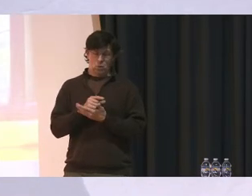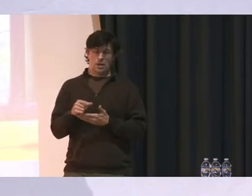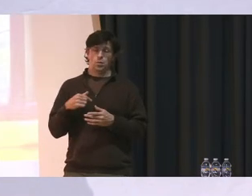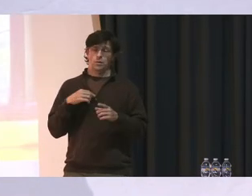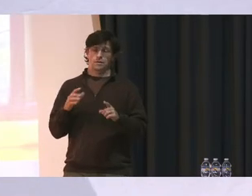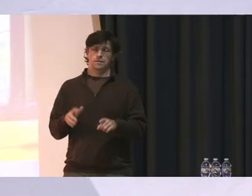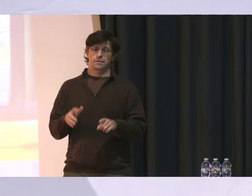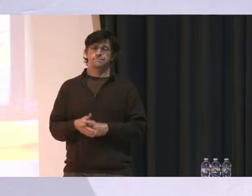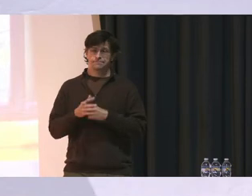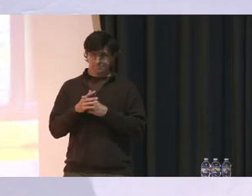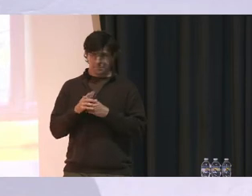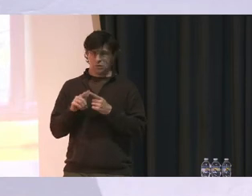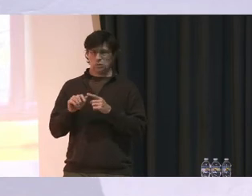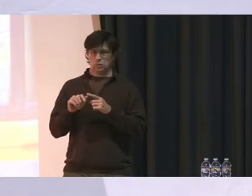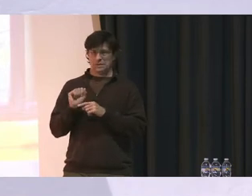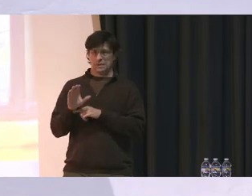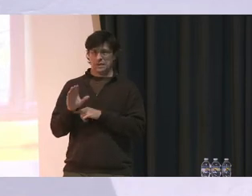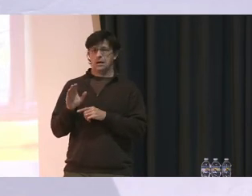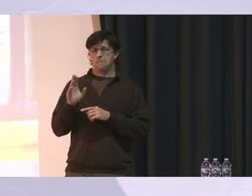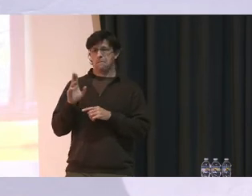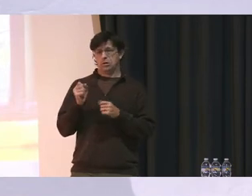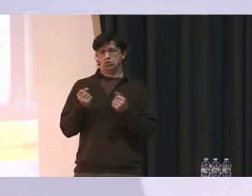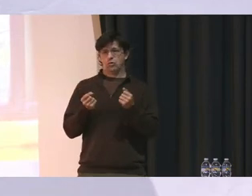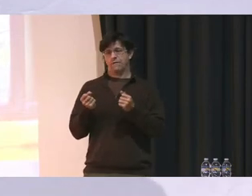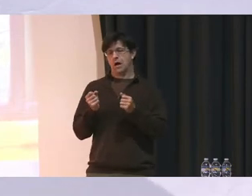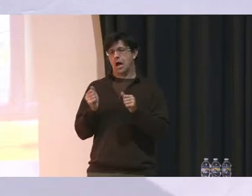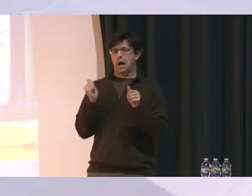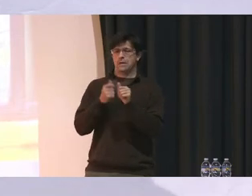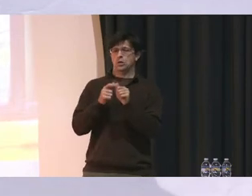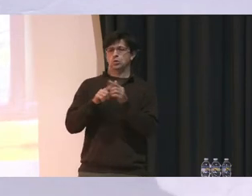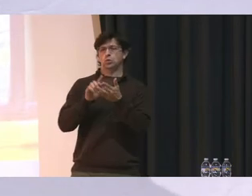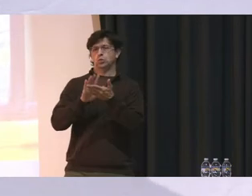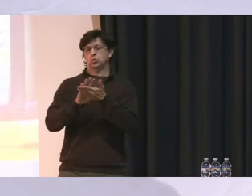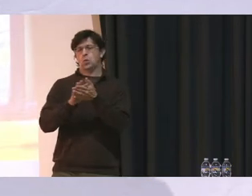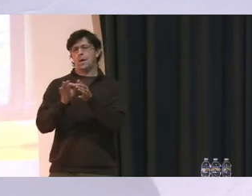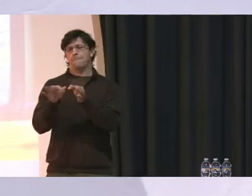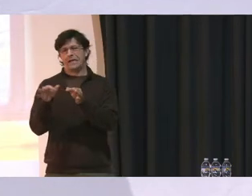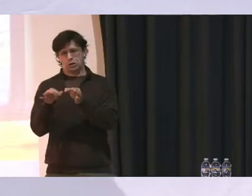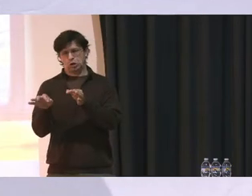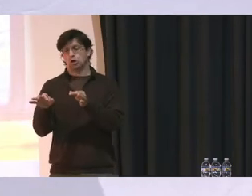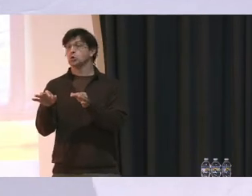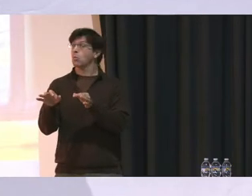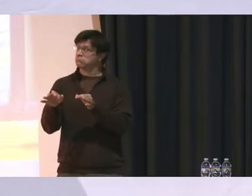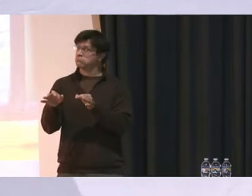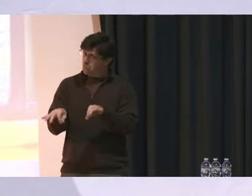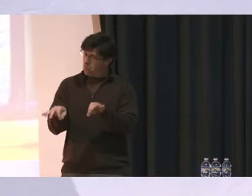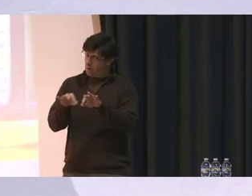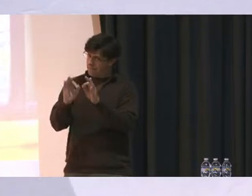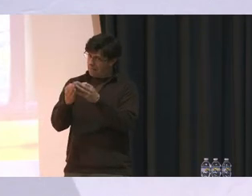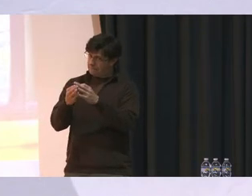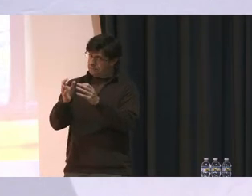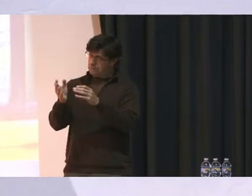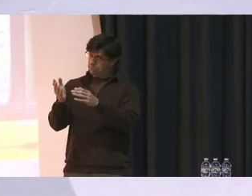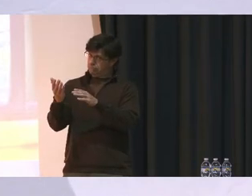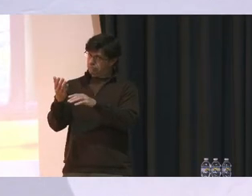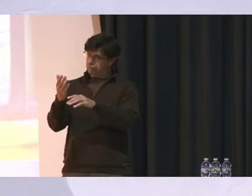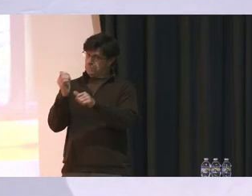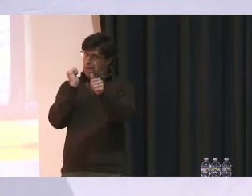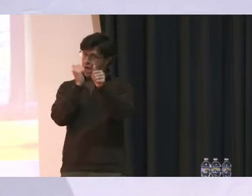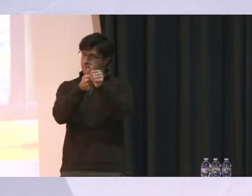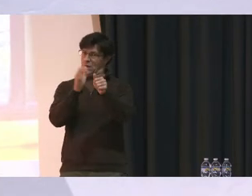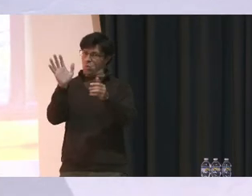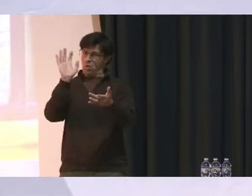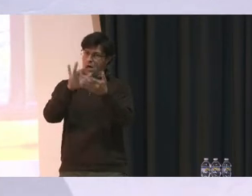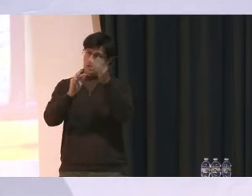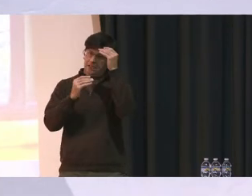to send bus route updates through our school messenger. So it's imperative that families update their contact information in the system,